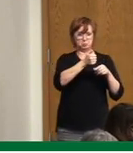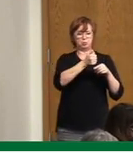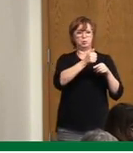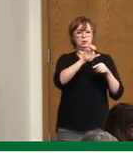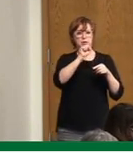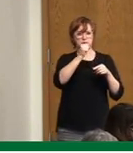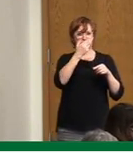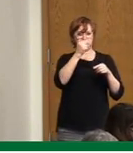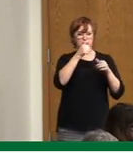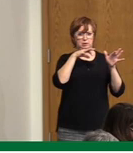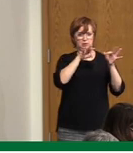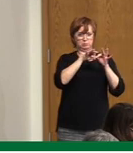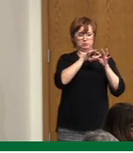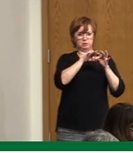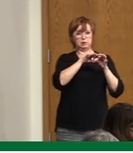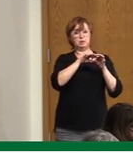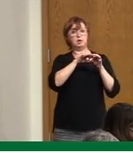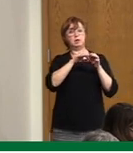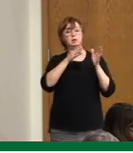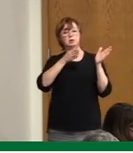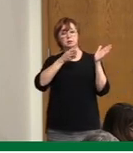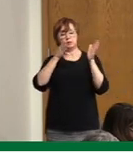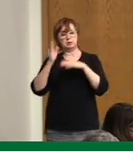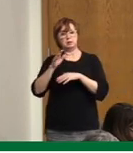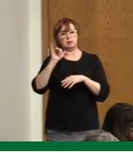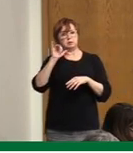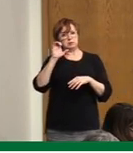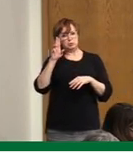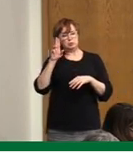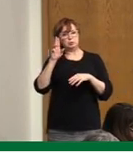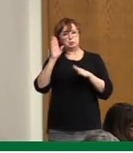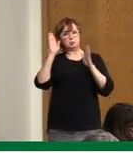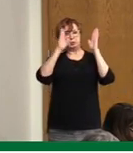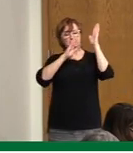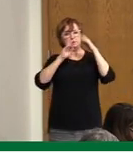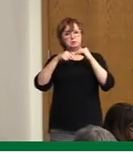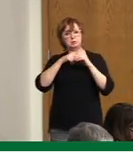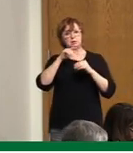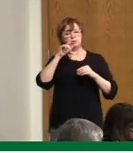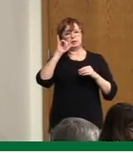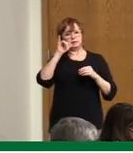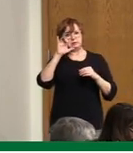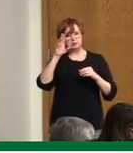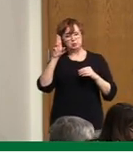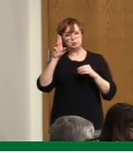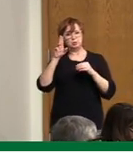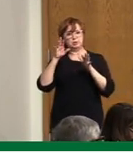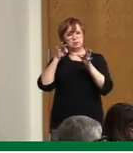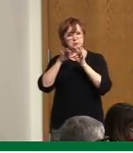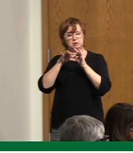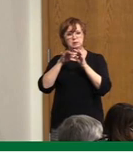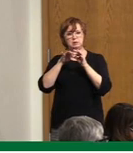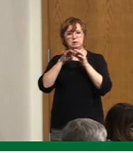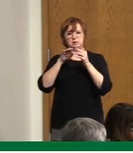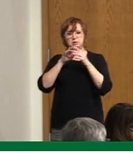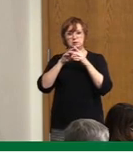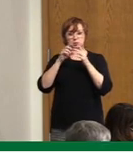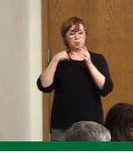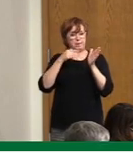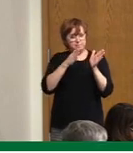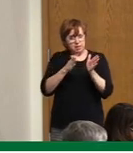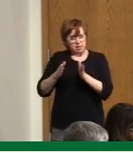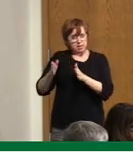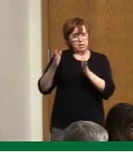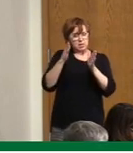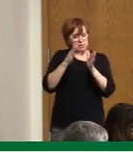a higher demand on hospital beds and ICU. But again, just because the planning is happening doesn't mean that it shouldn't be allowed to go to that level. So we